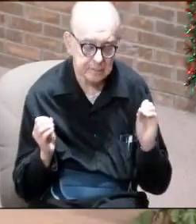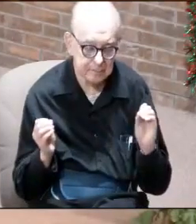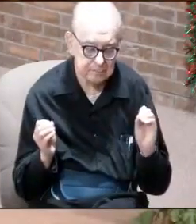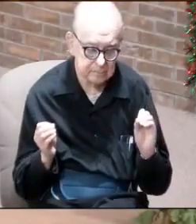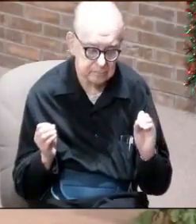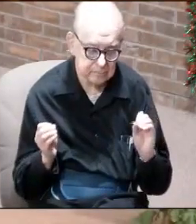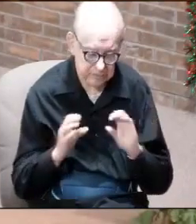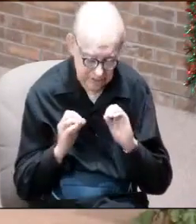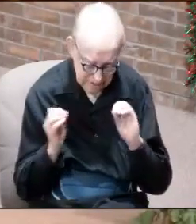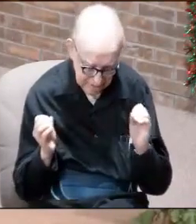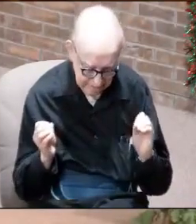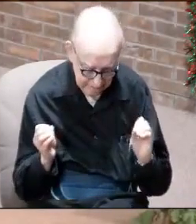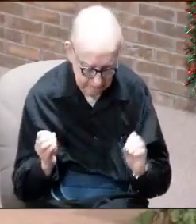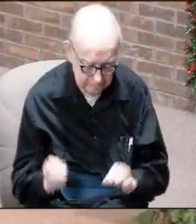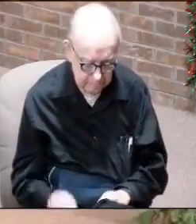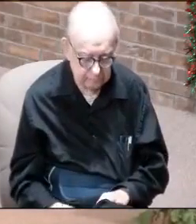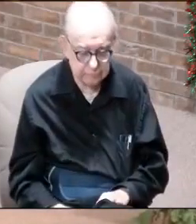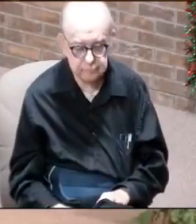None.